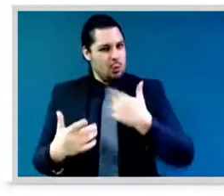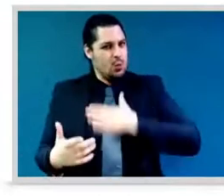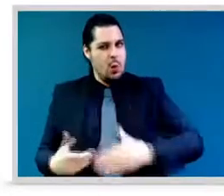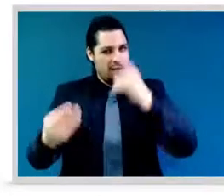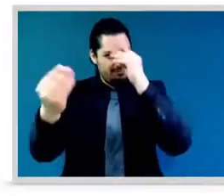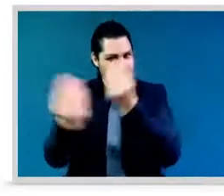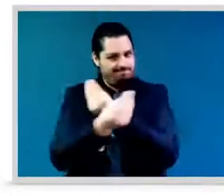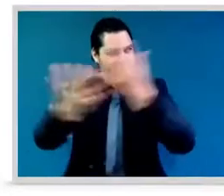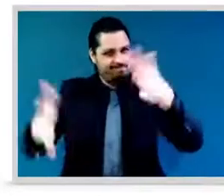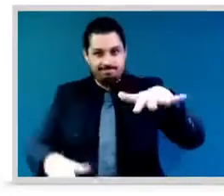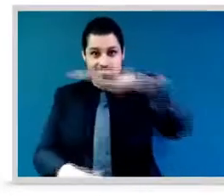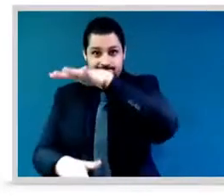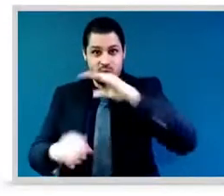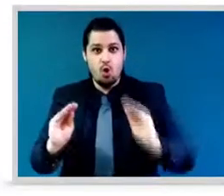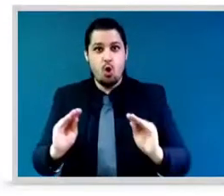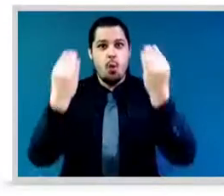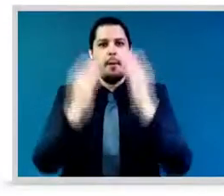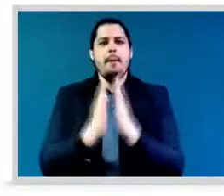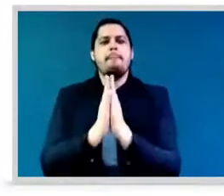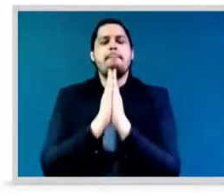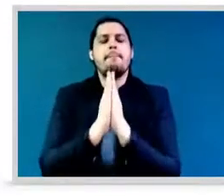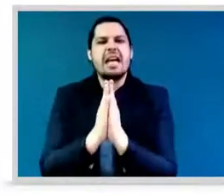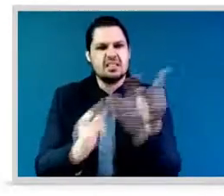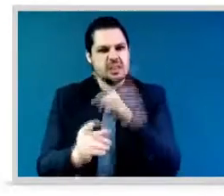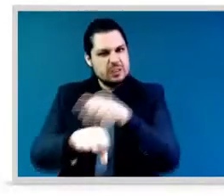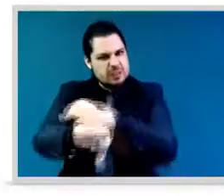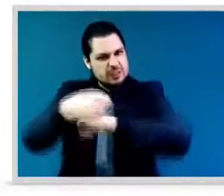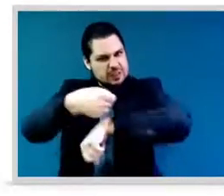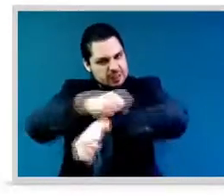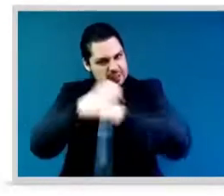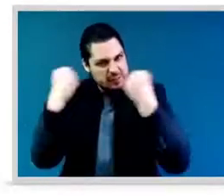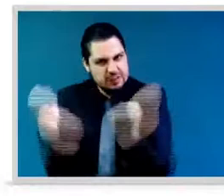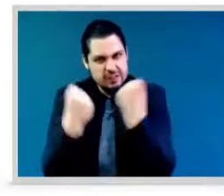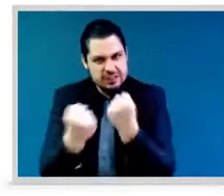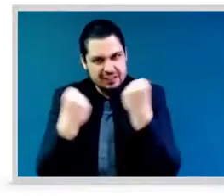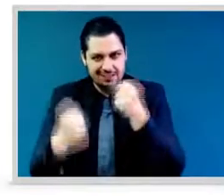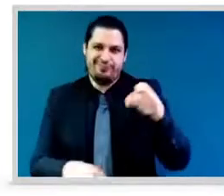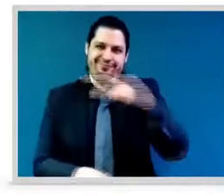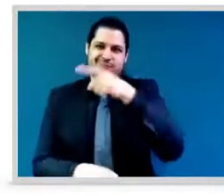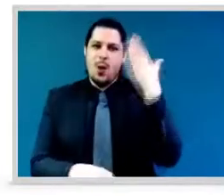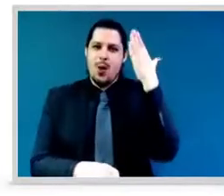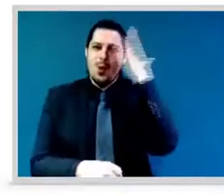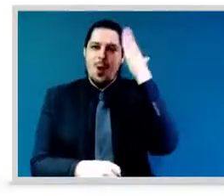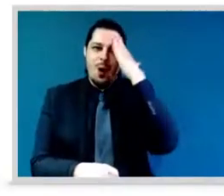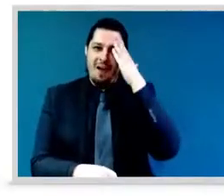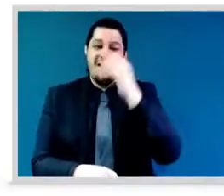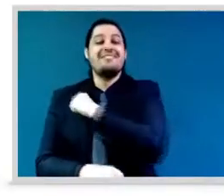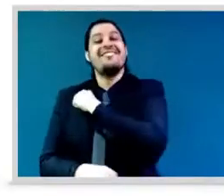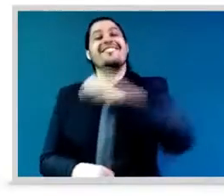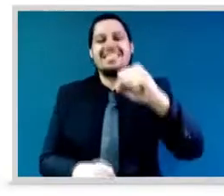learned it myself and I've also learned about the unconscious bias that comes from being in such a position of privilege.